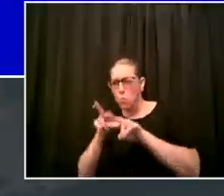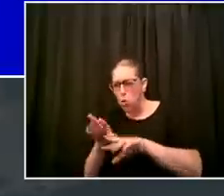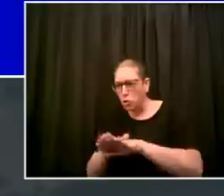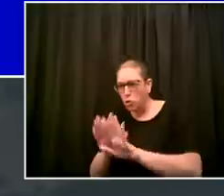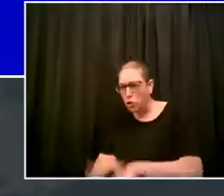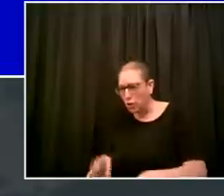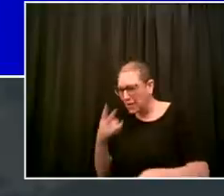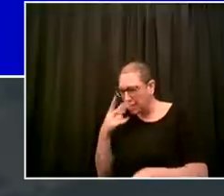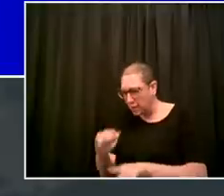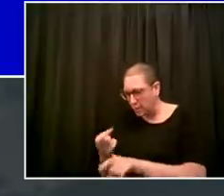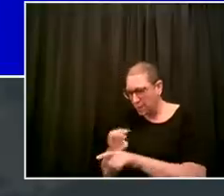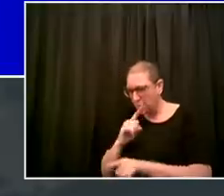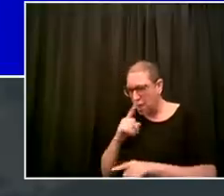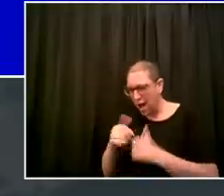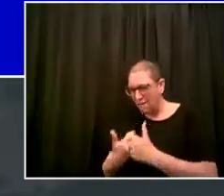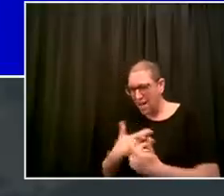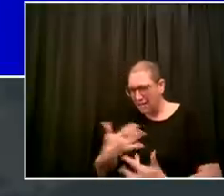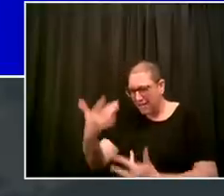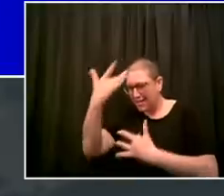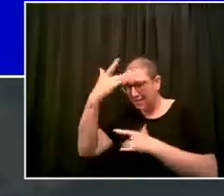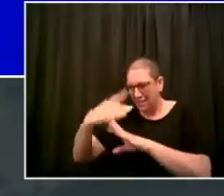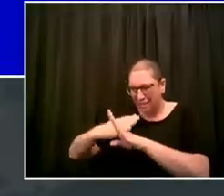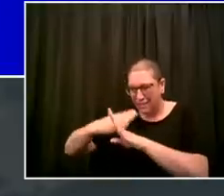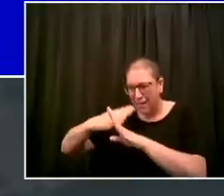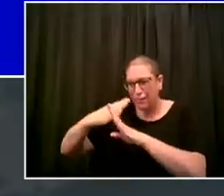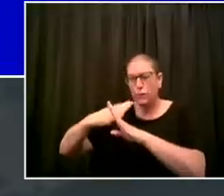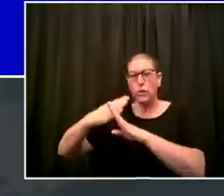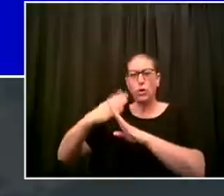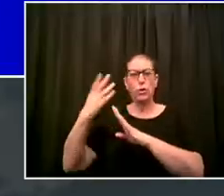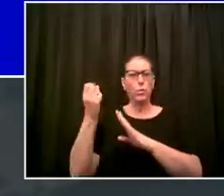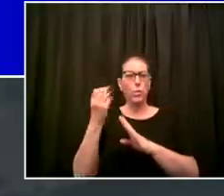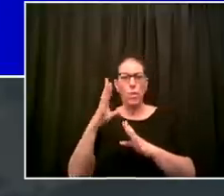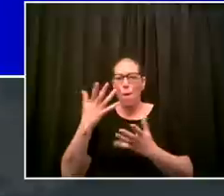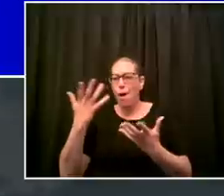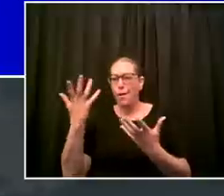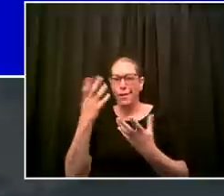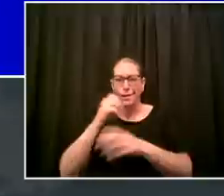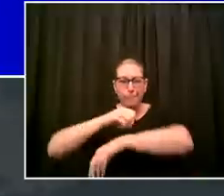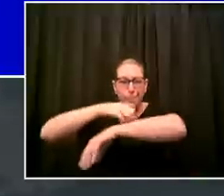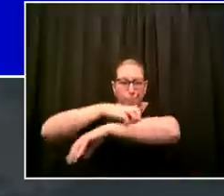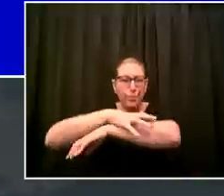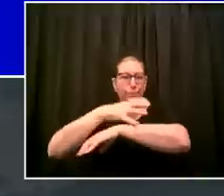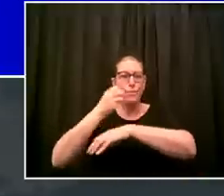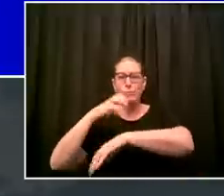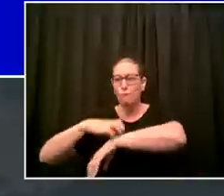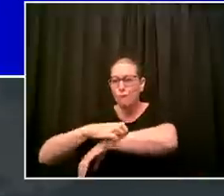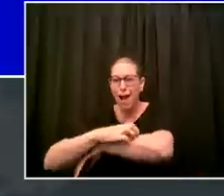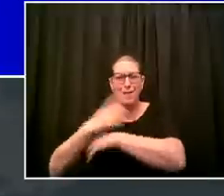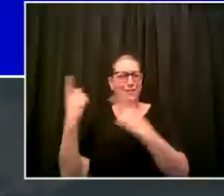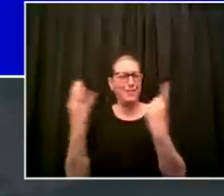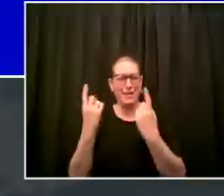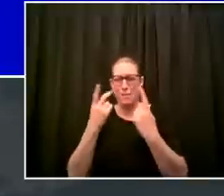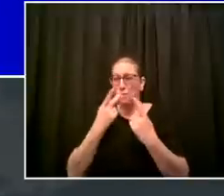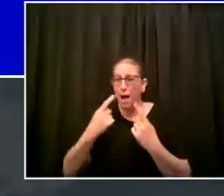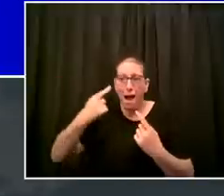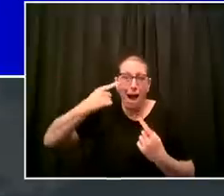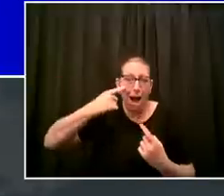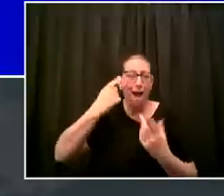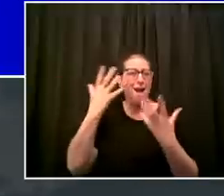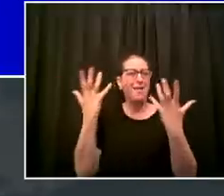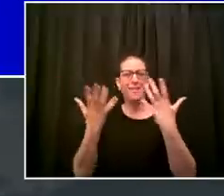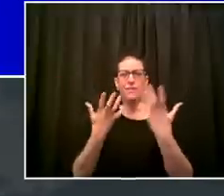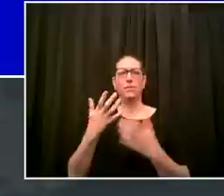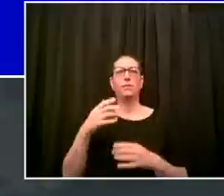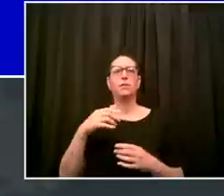linked to covid19 you've got the immediate point that everything else we do to fight the coronavirus we need to do to